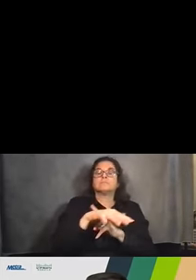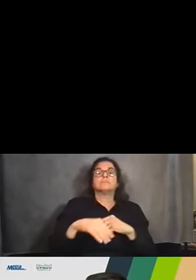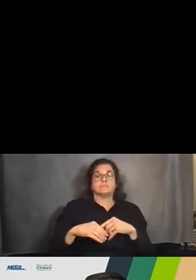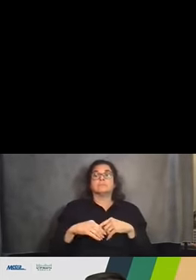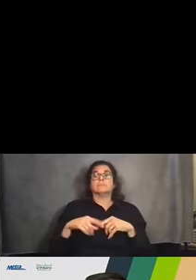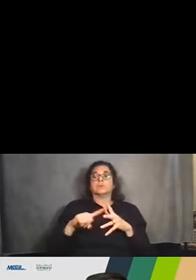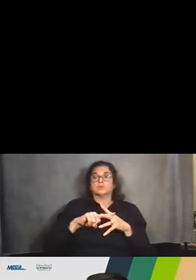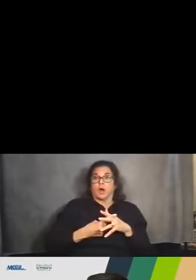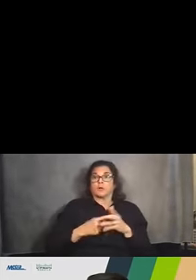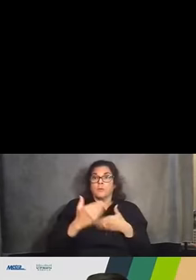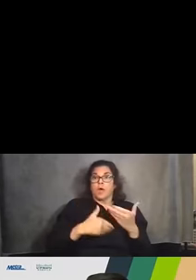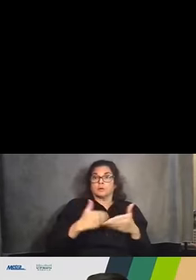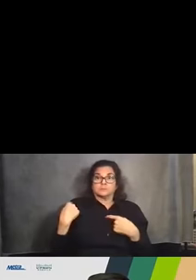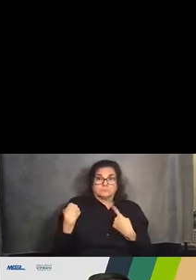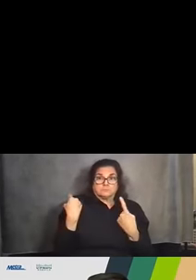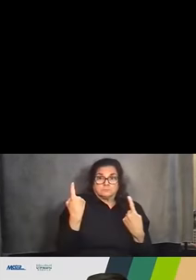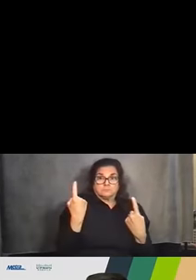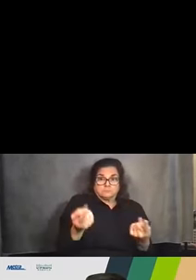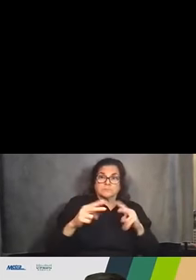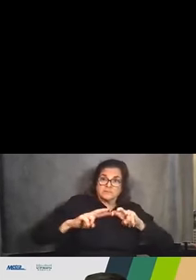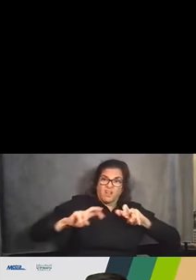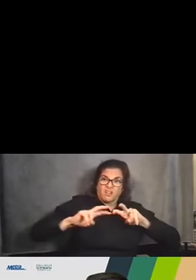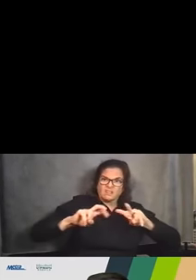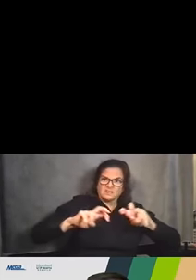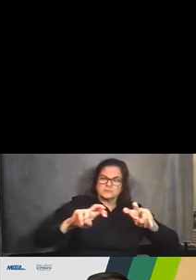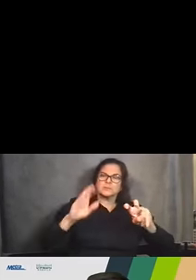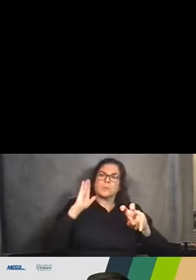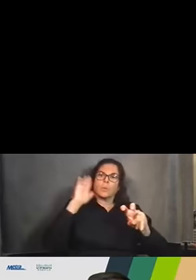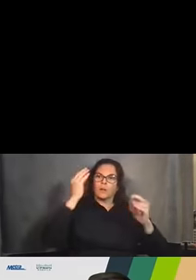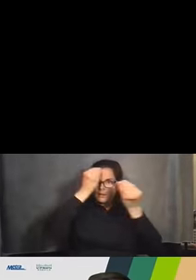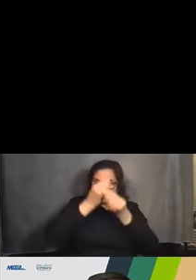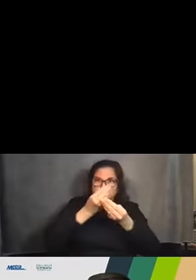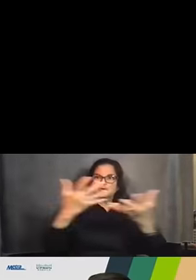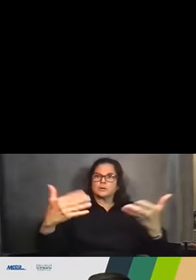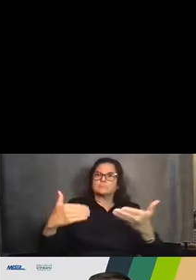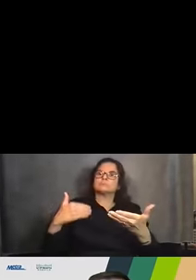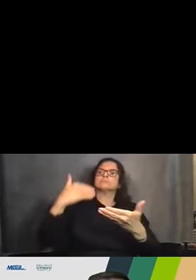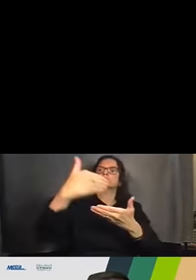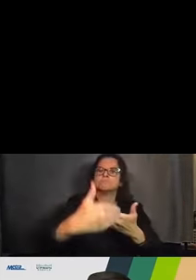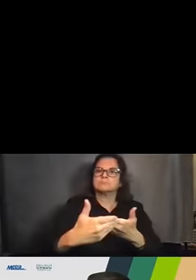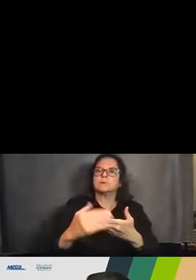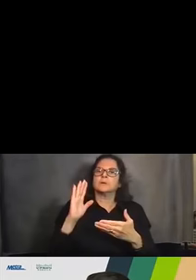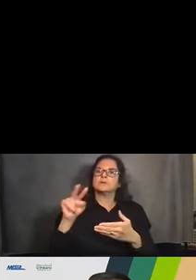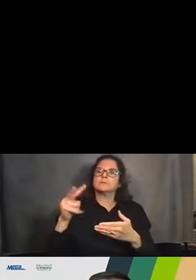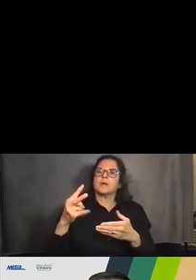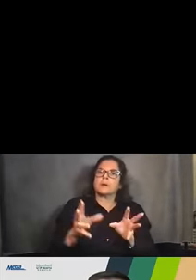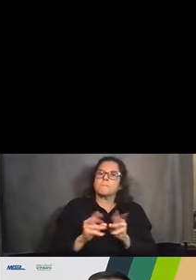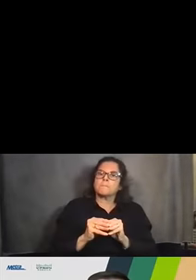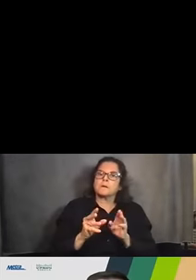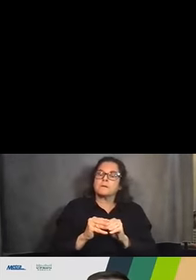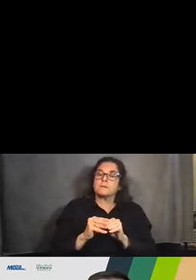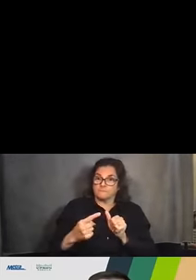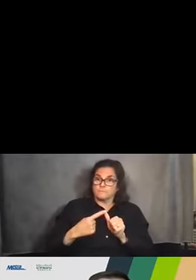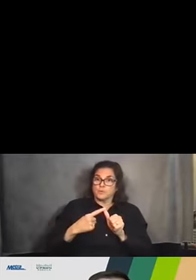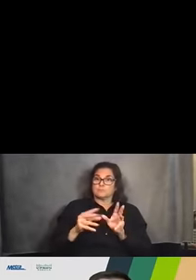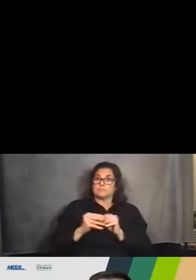the the results of that environmental analysis we plan to share at a second public meeting. The reason why we're having this meeting is certainly to